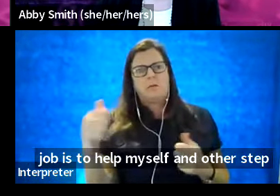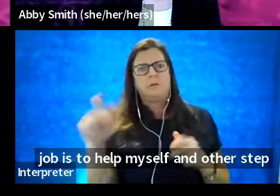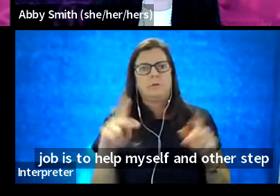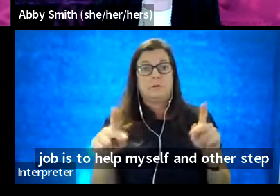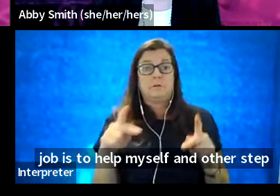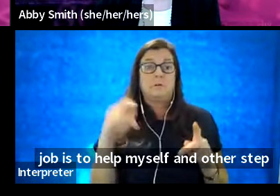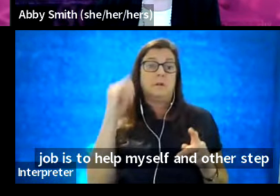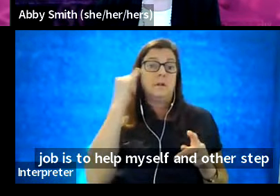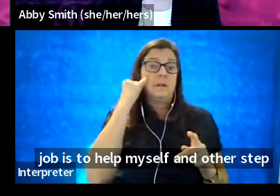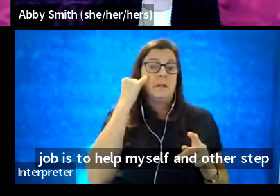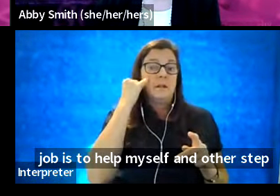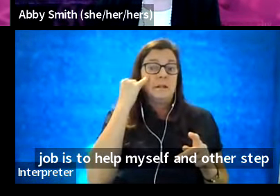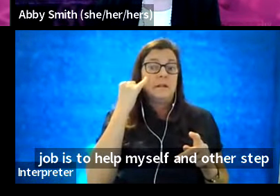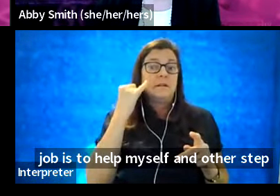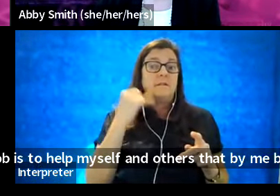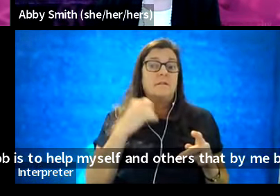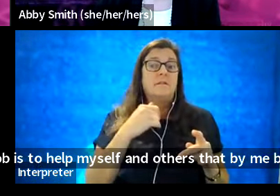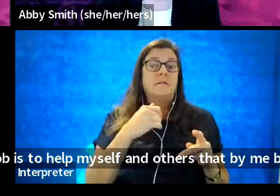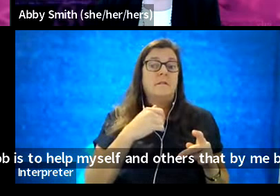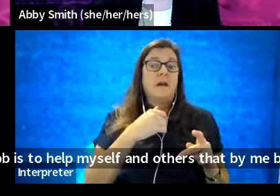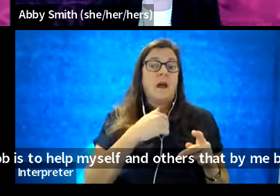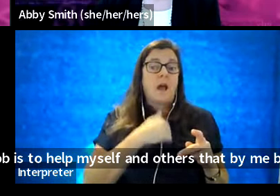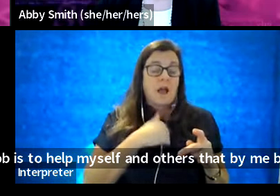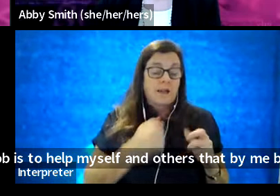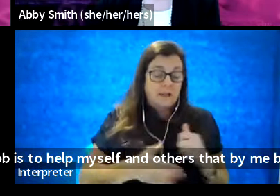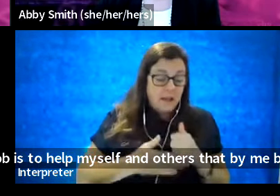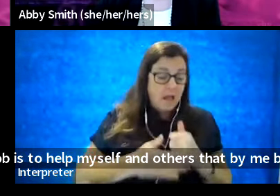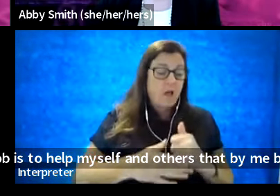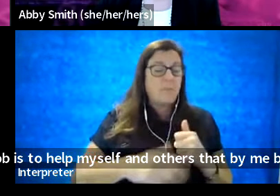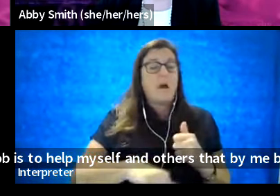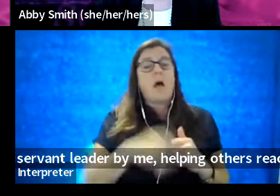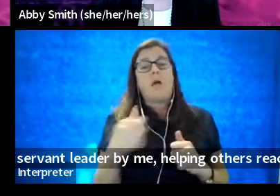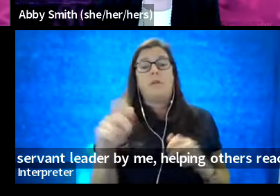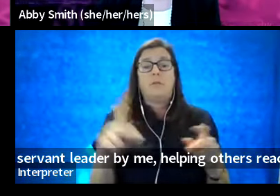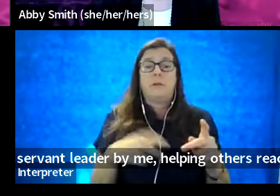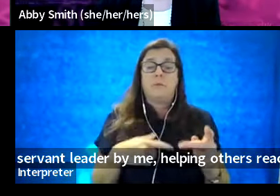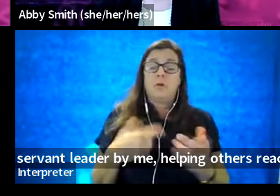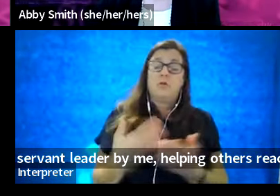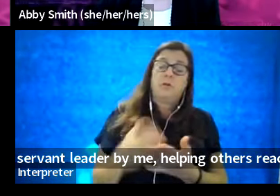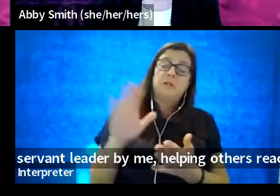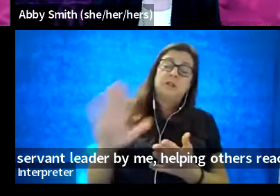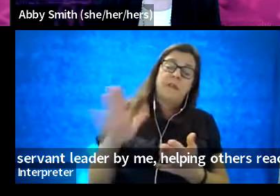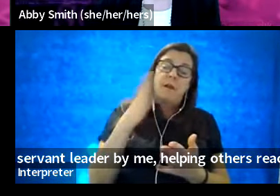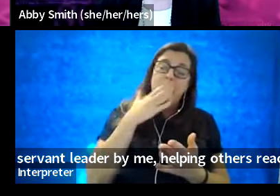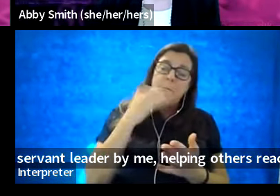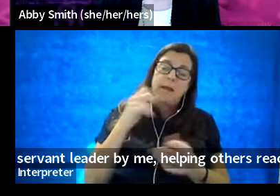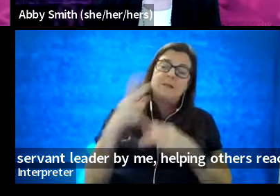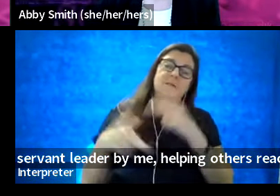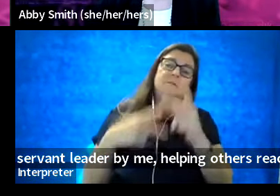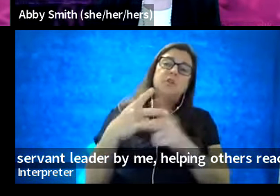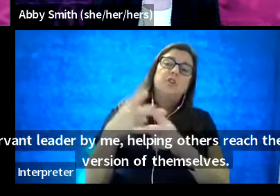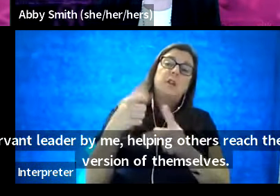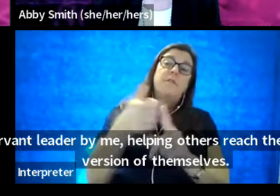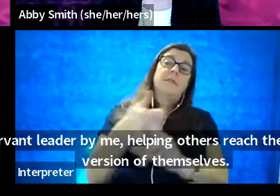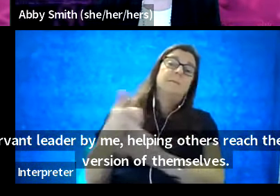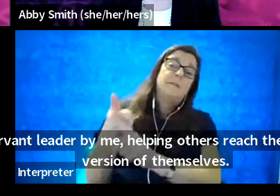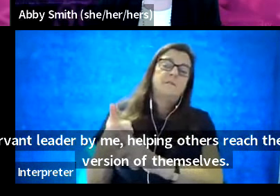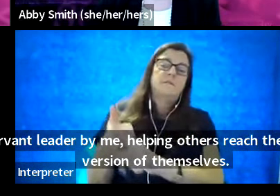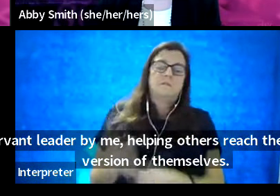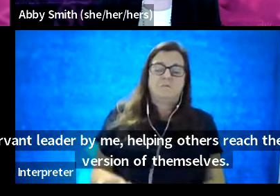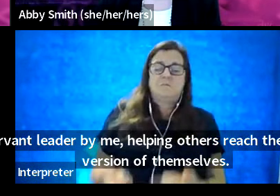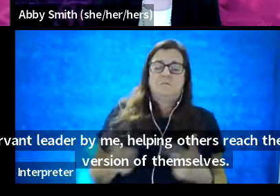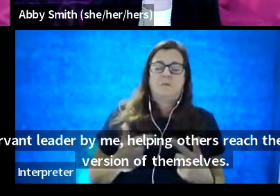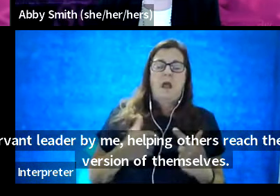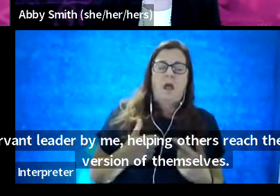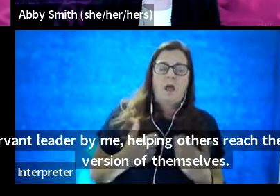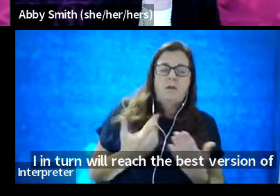me being a servant leader, by me helping others reach their best version of themselves, I, in turn, will reach